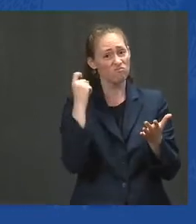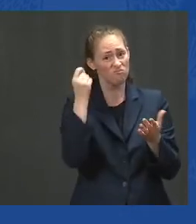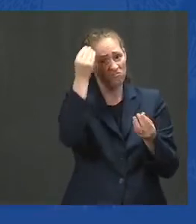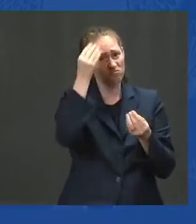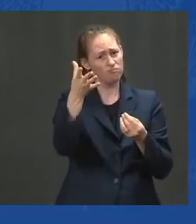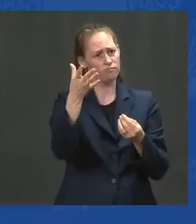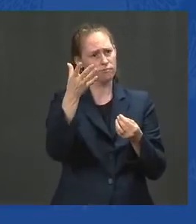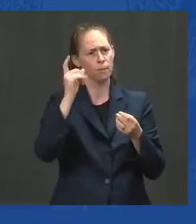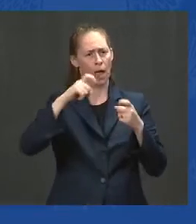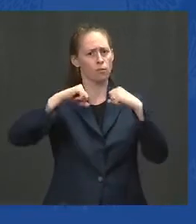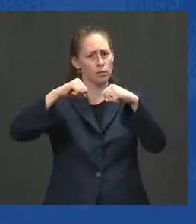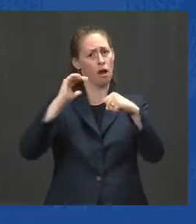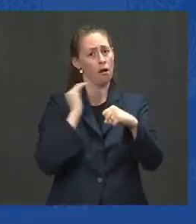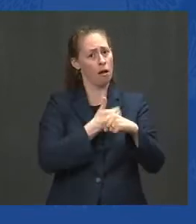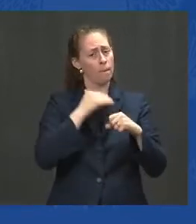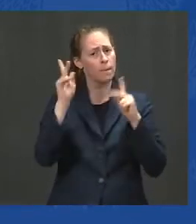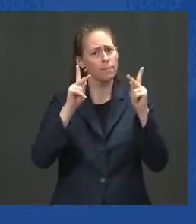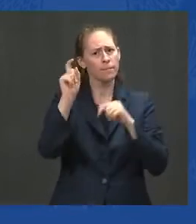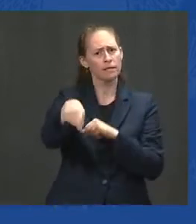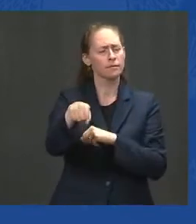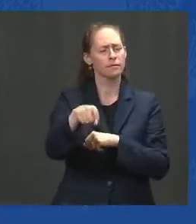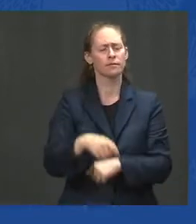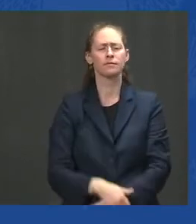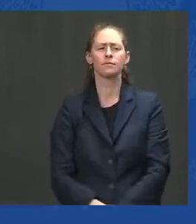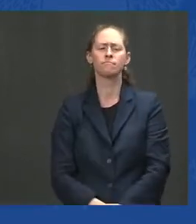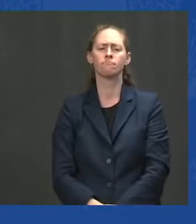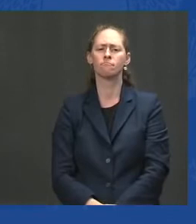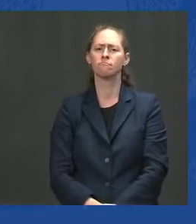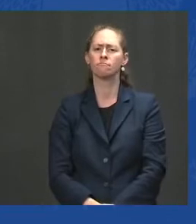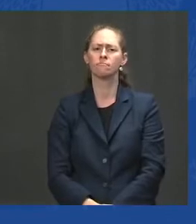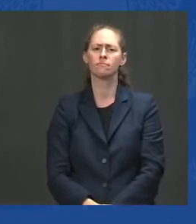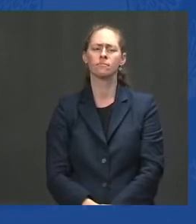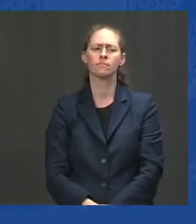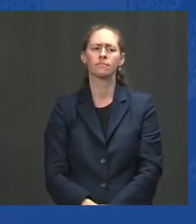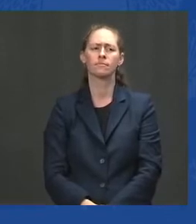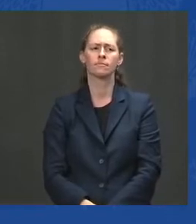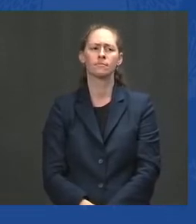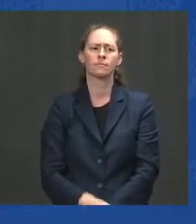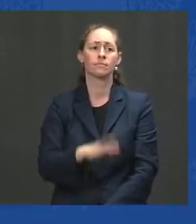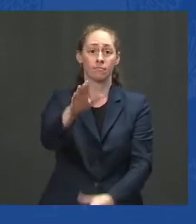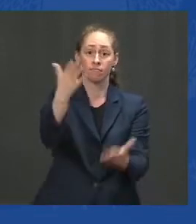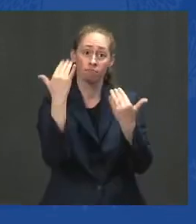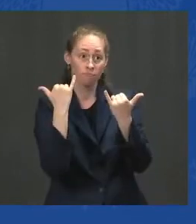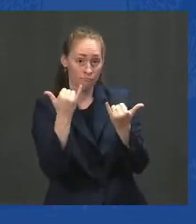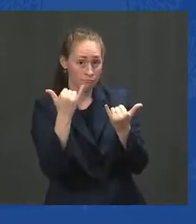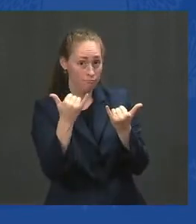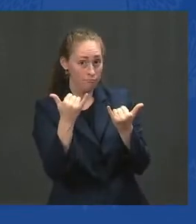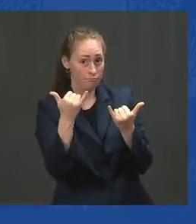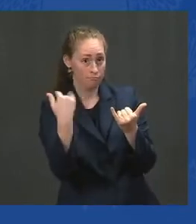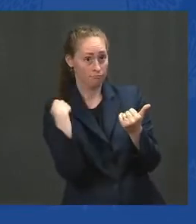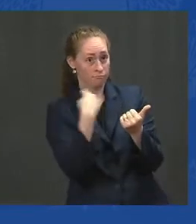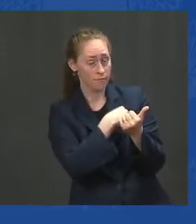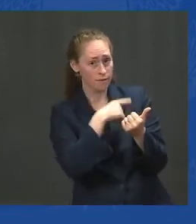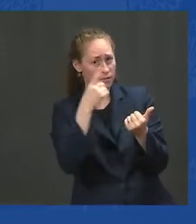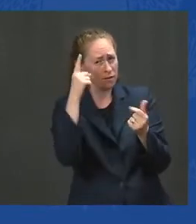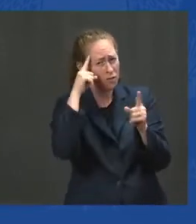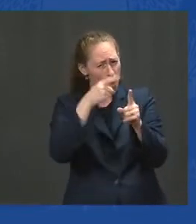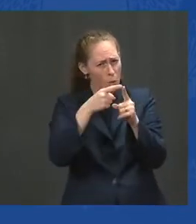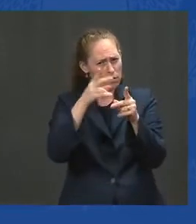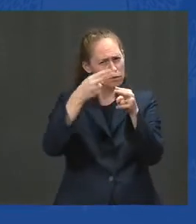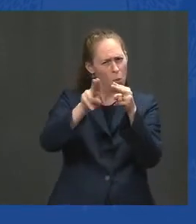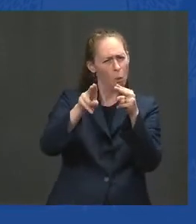necessary. Our current military mission will be short in time, limited in